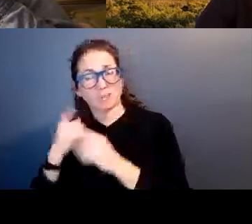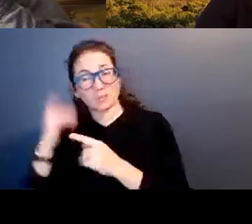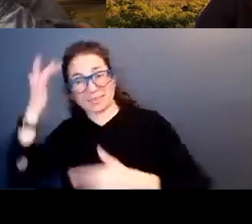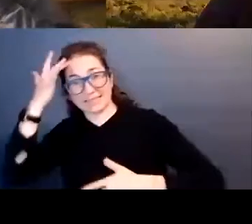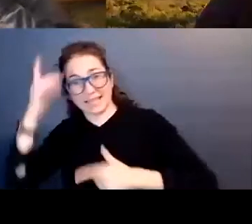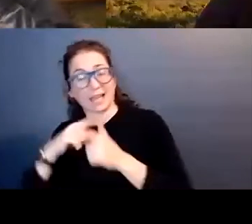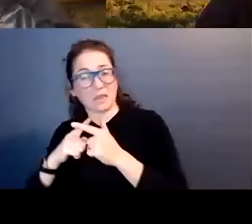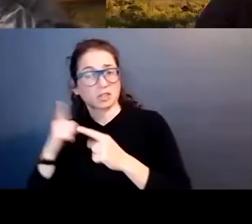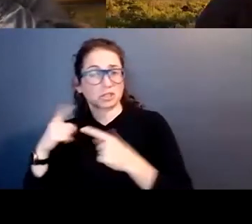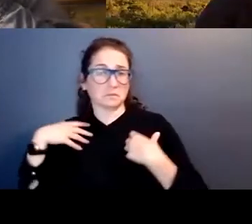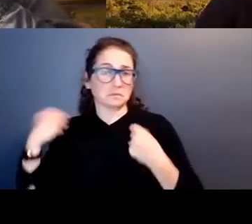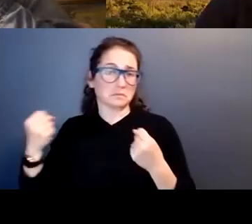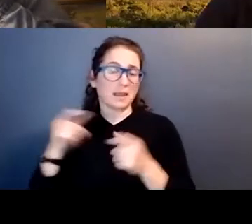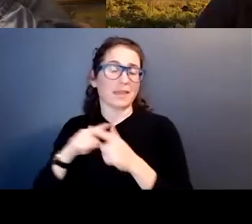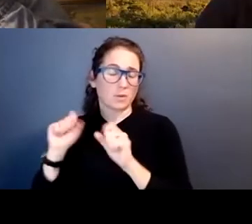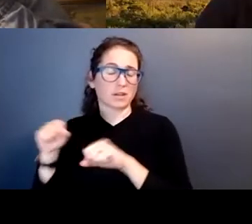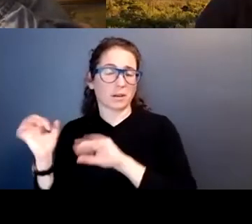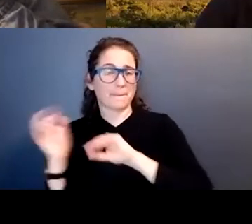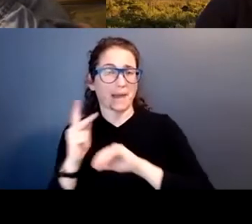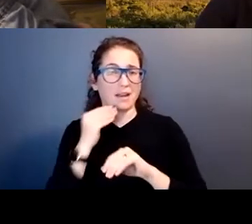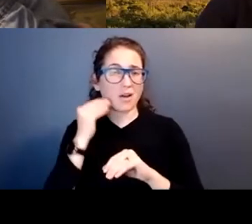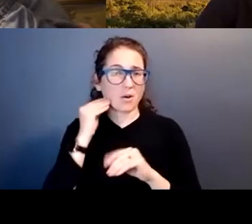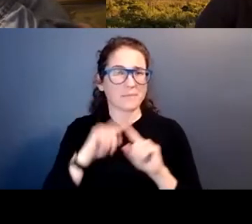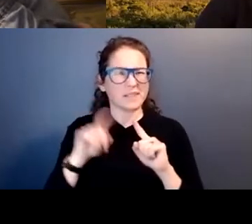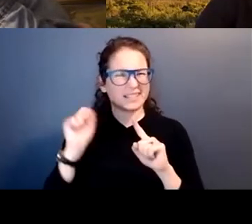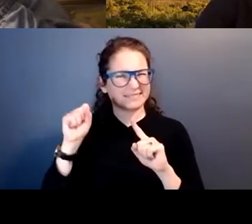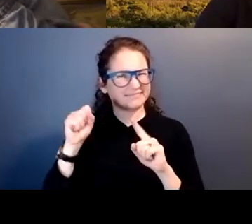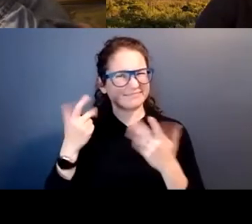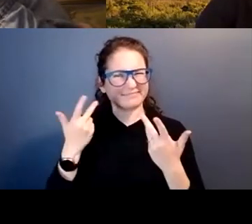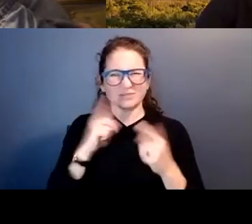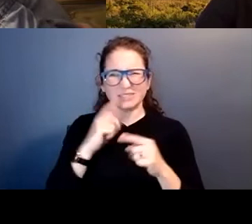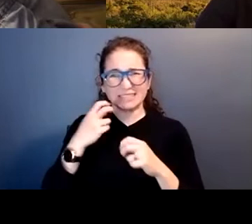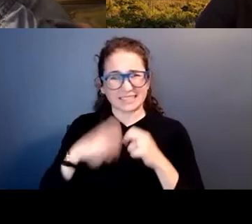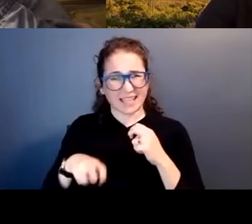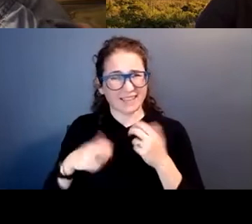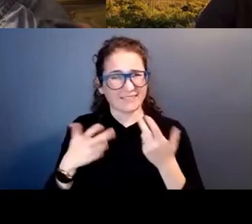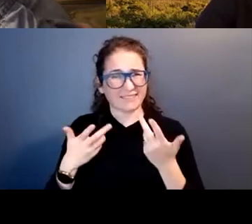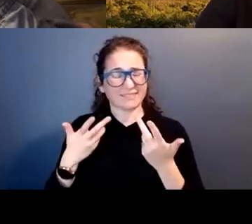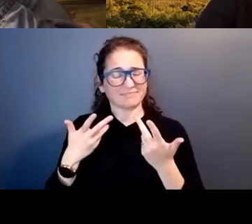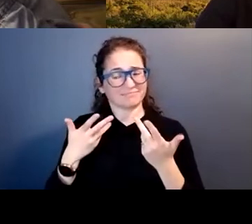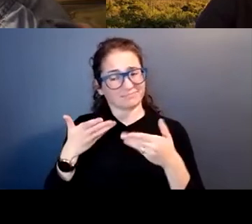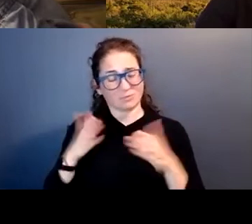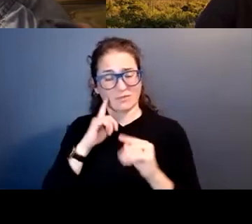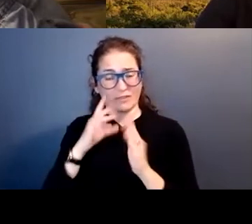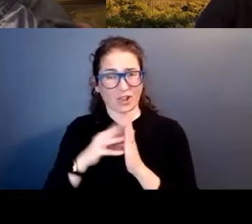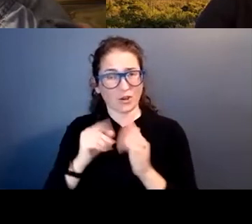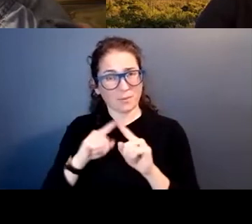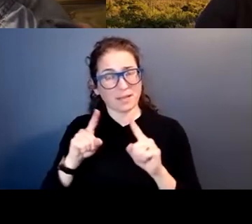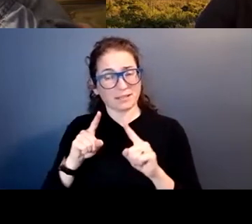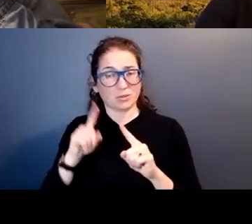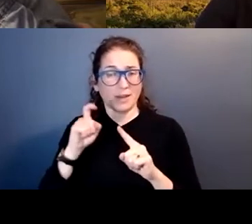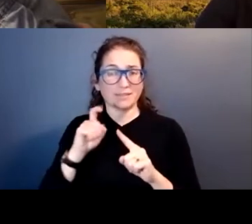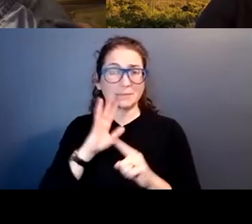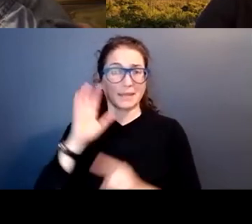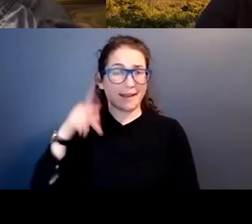and then we were able to go home. But yeah, it's a, it's a tough, tough way to learn, but you learn to speak up,